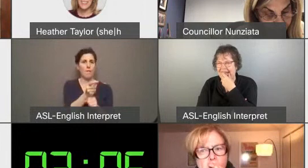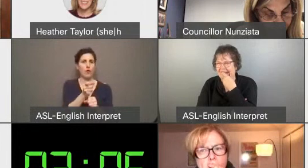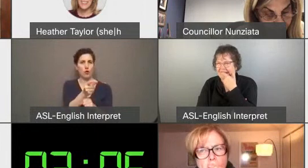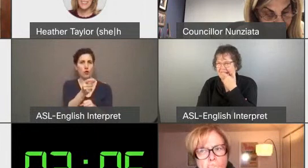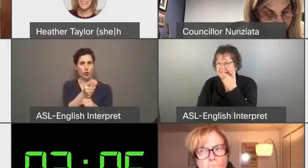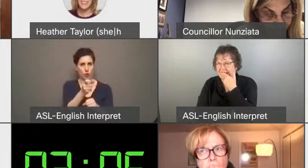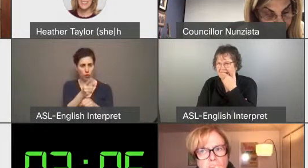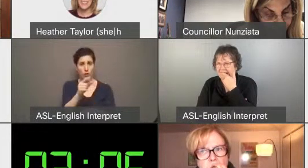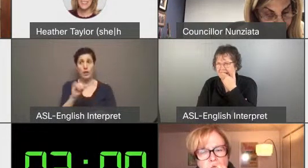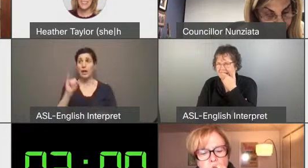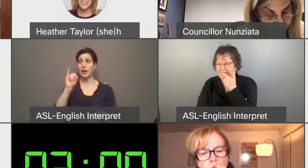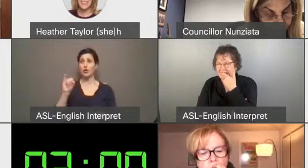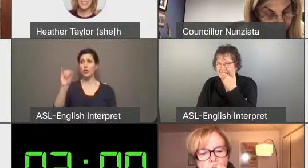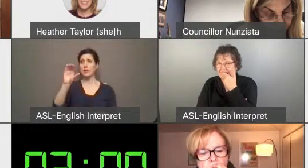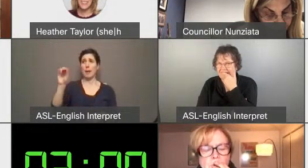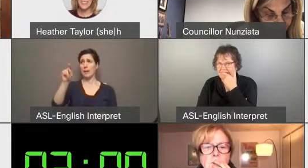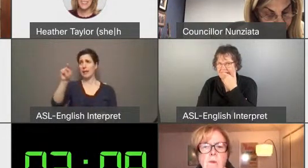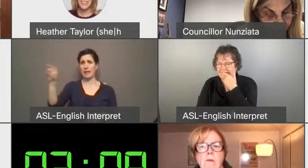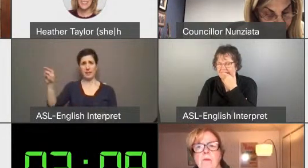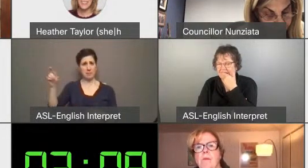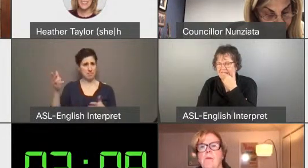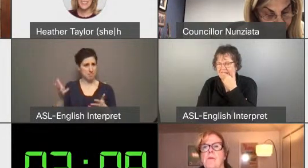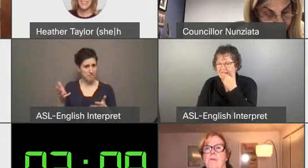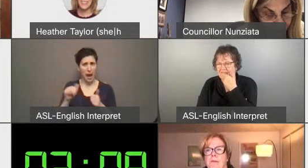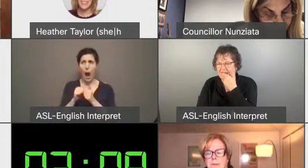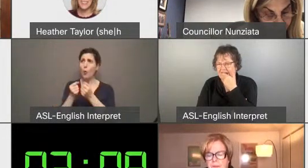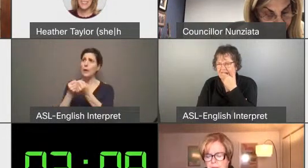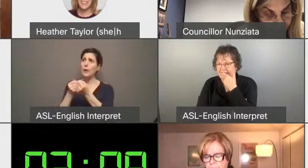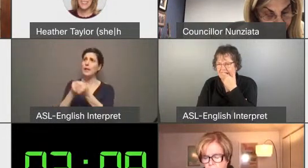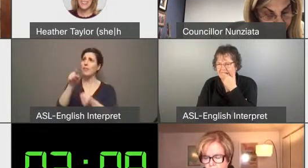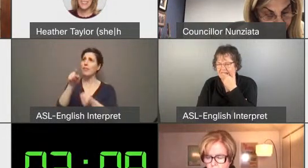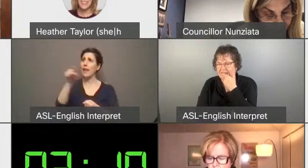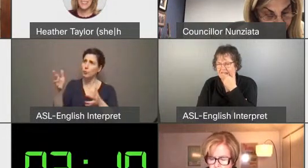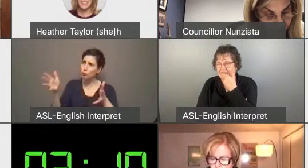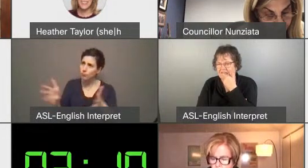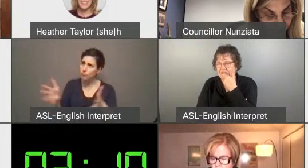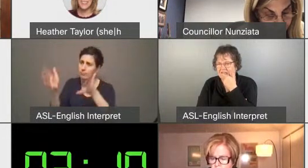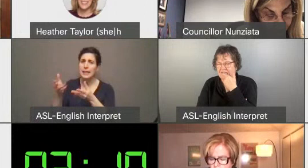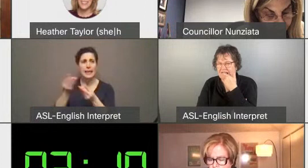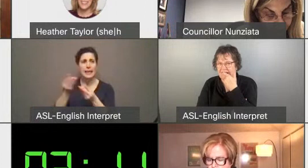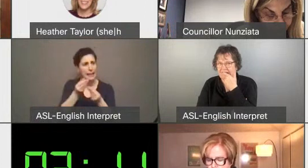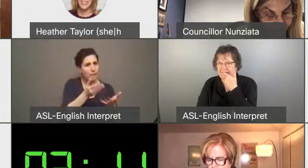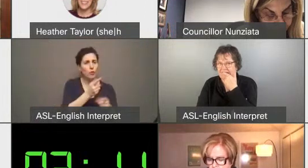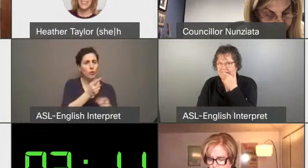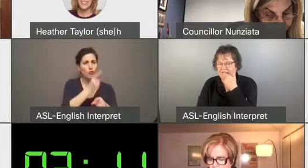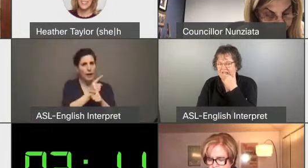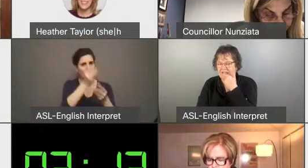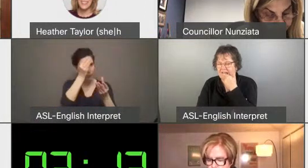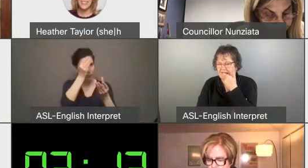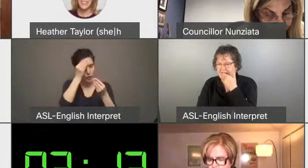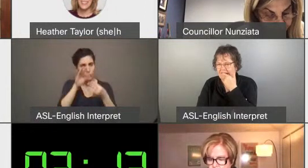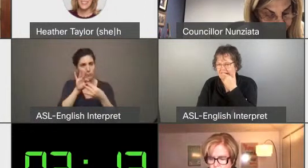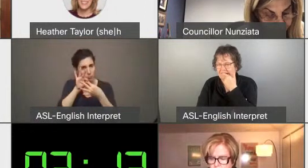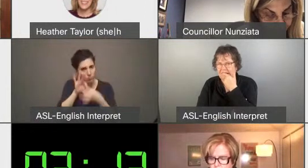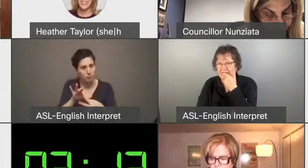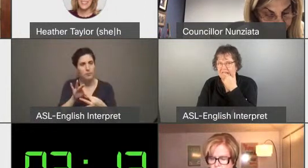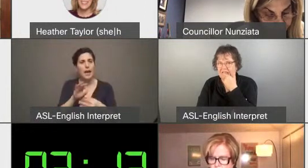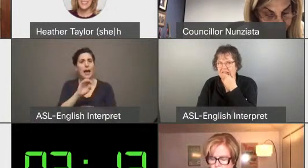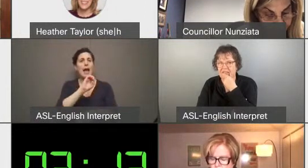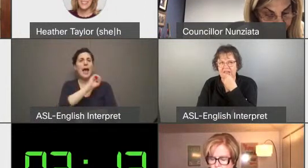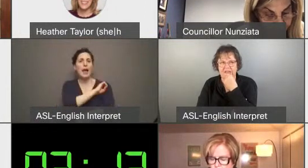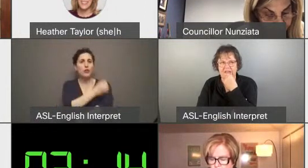industry be encouraged to provide information about the homeowner energy loan program